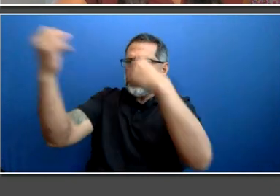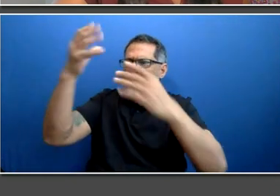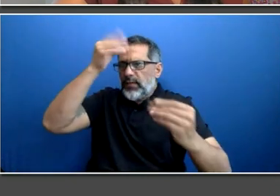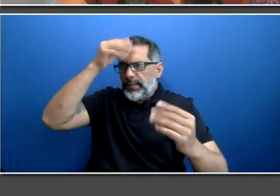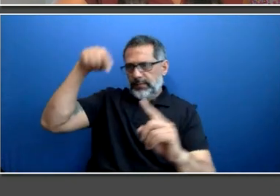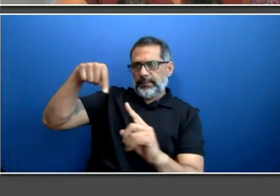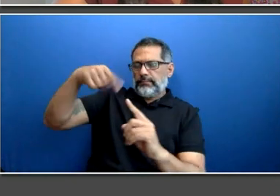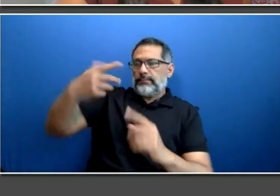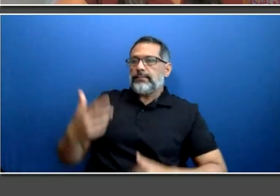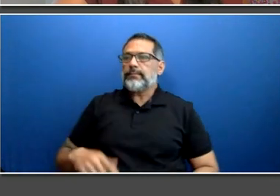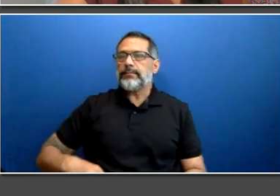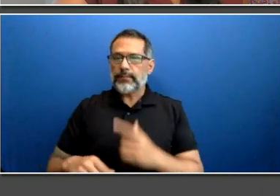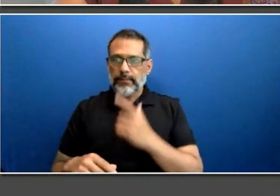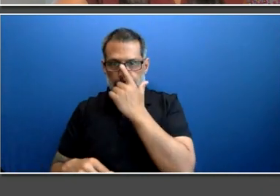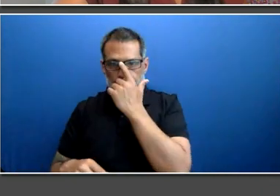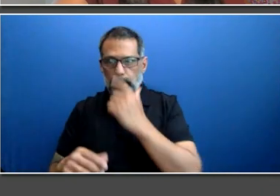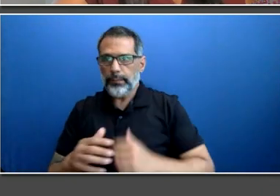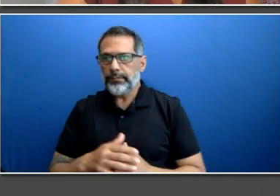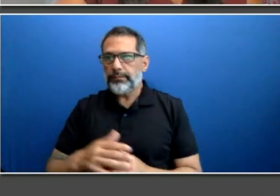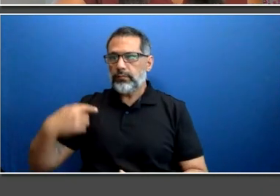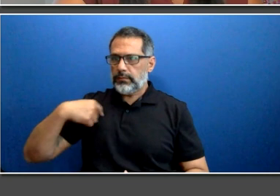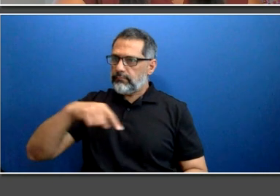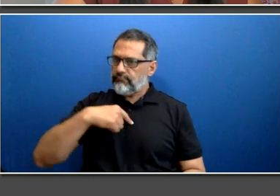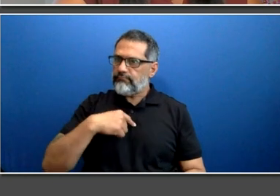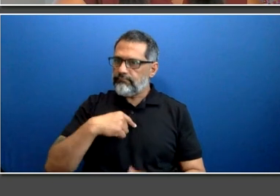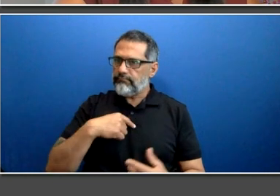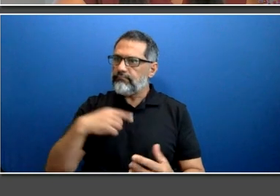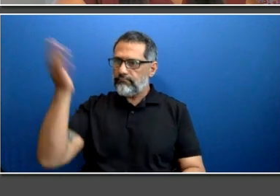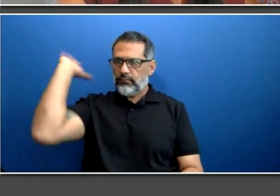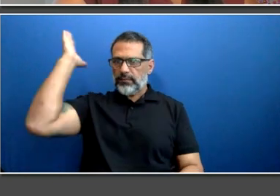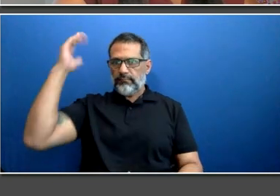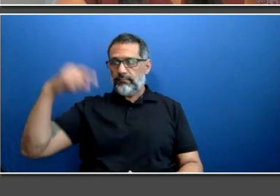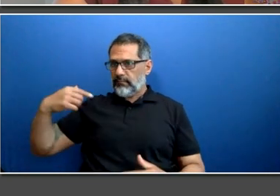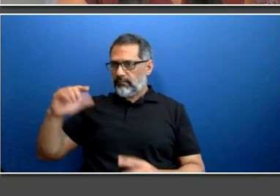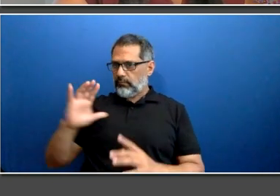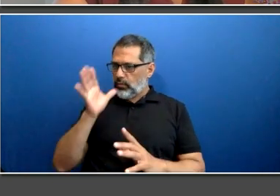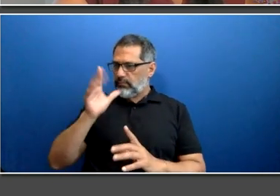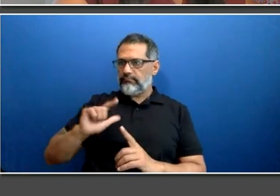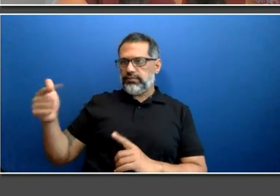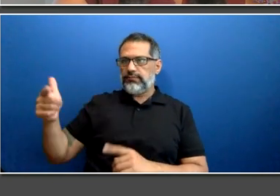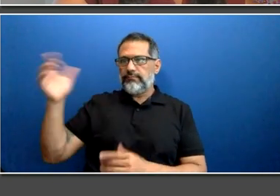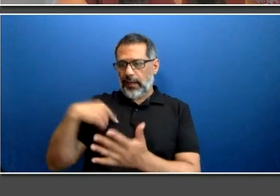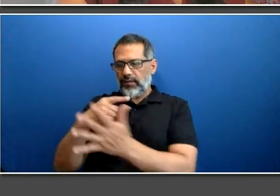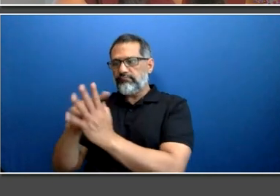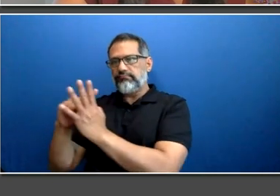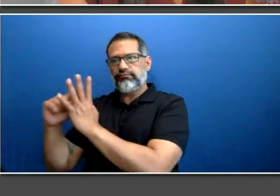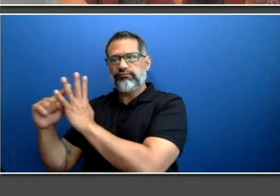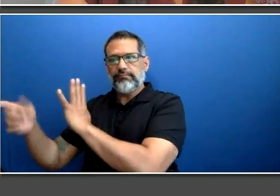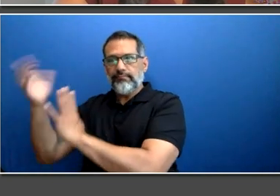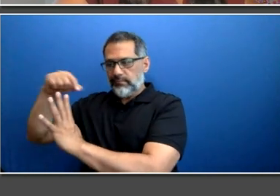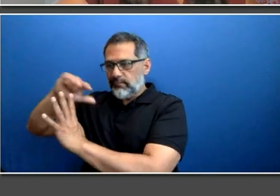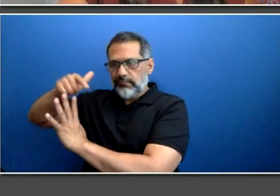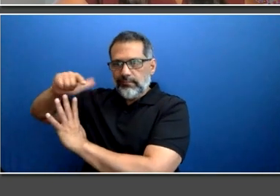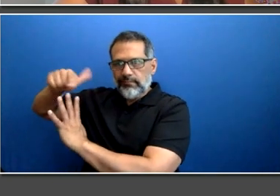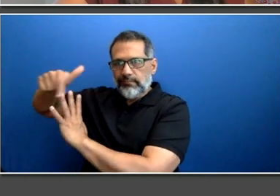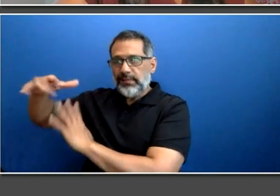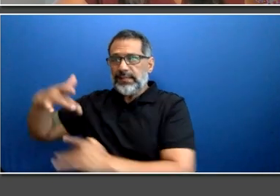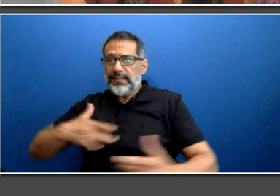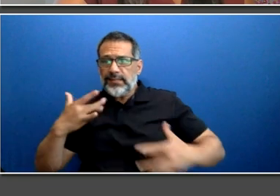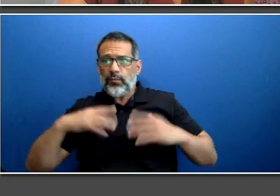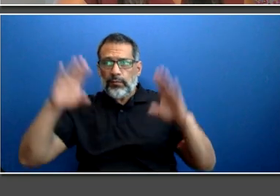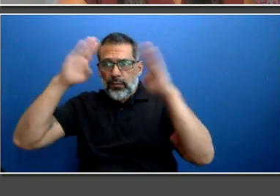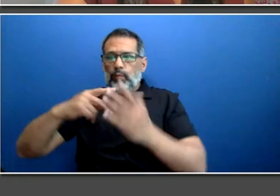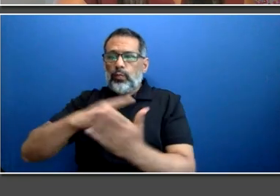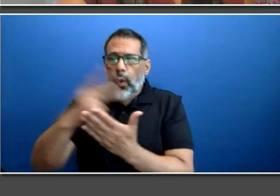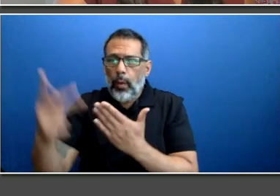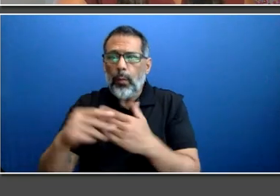company and are working on very exciting projects and expansion opportunities. And those things will all positively affect